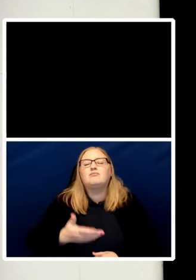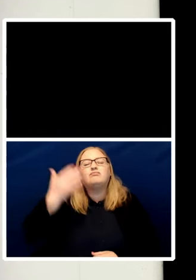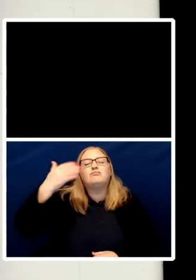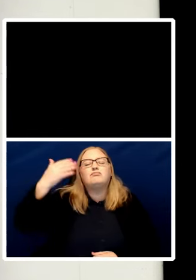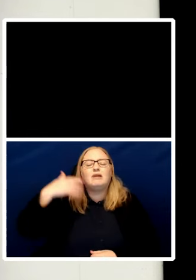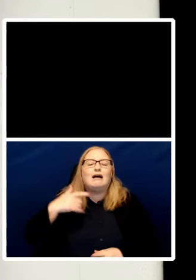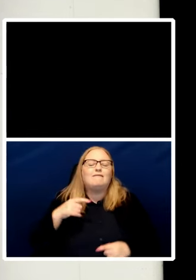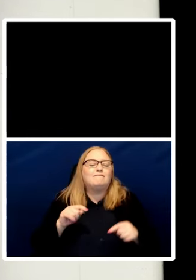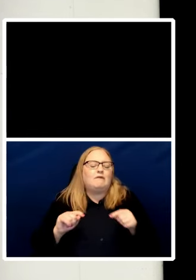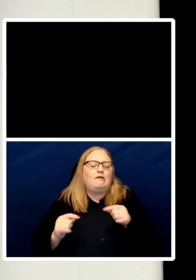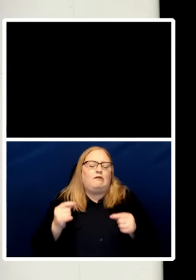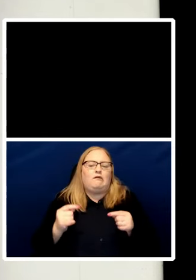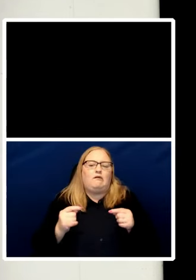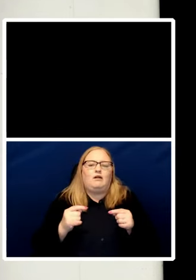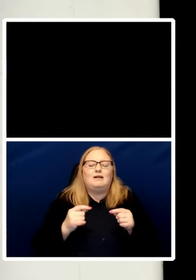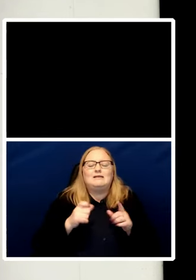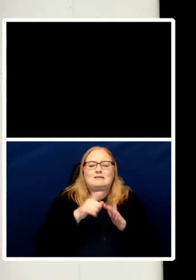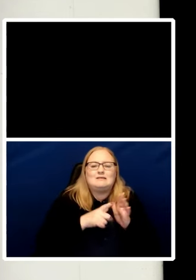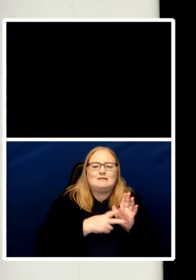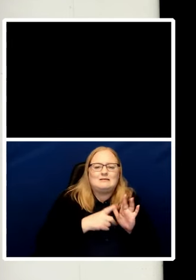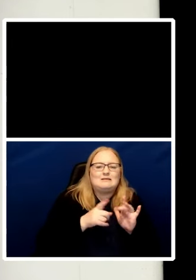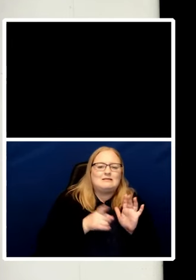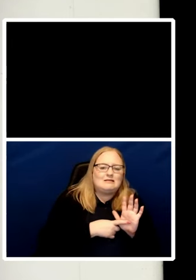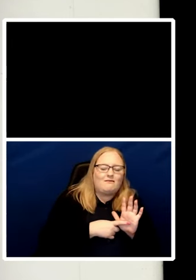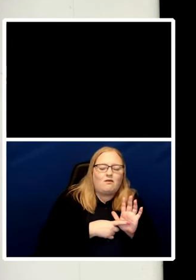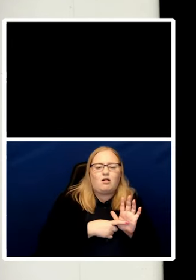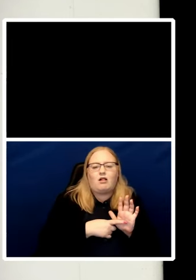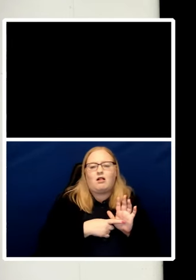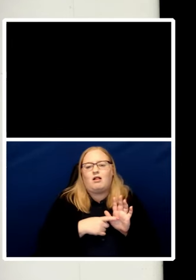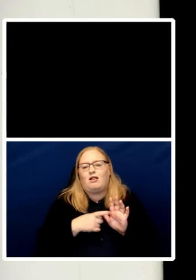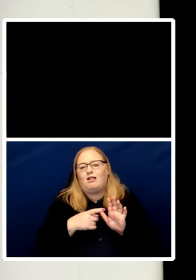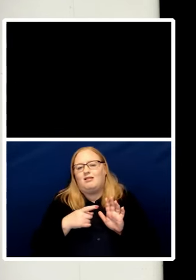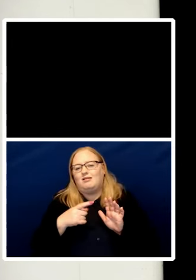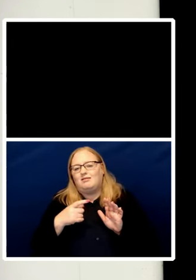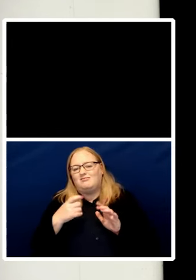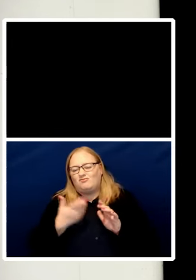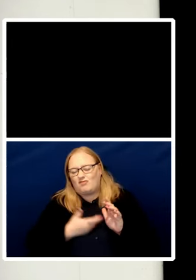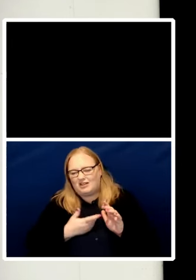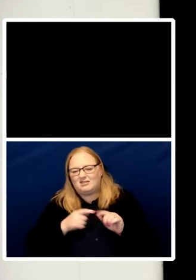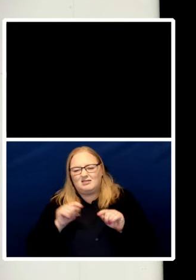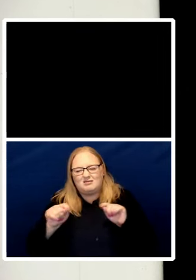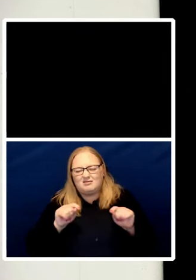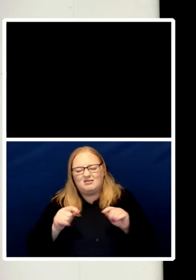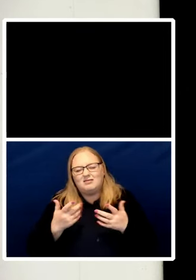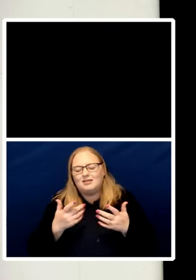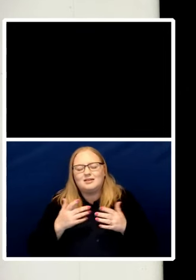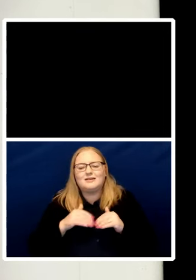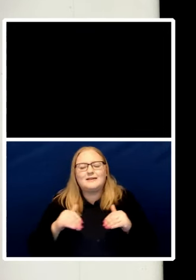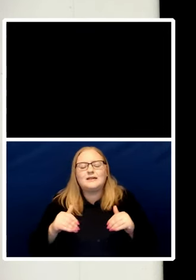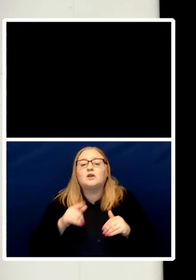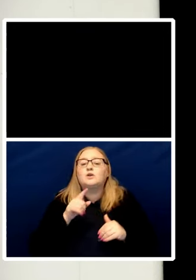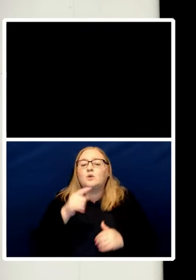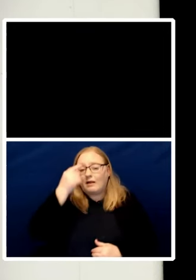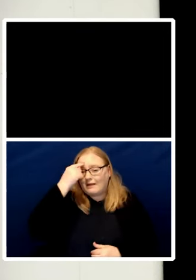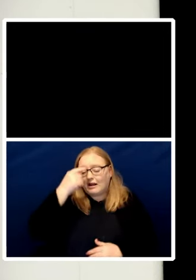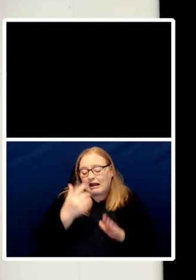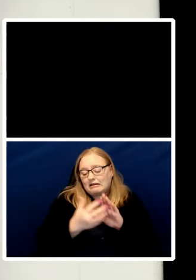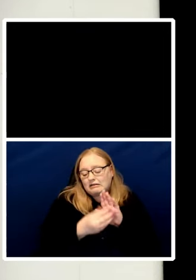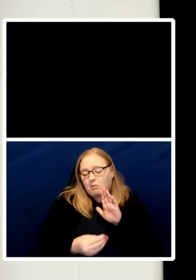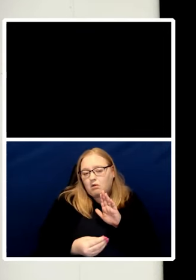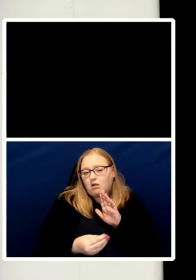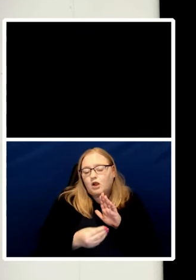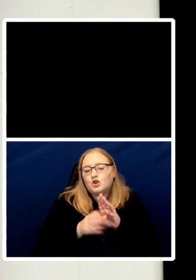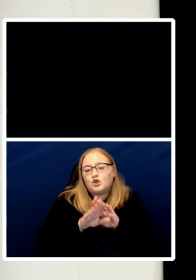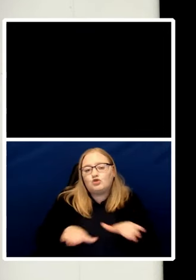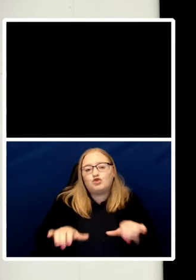rights which feels rather out of date today take one example what about the unborn children the generations yet to be